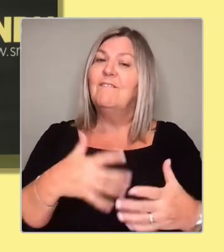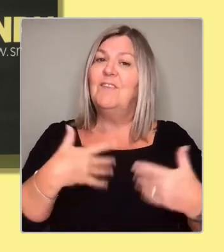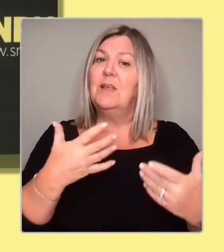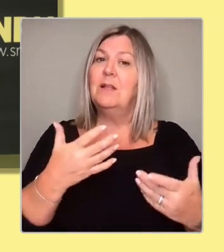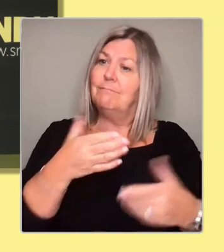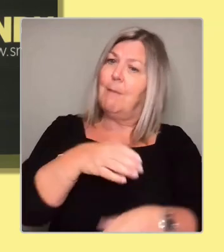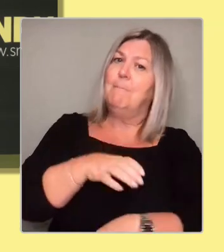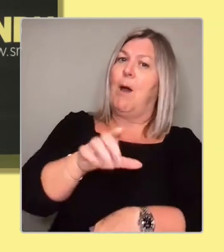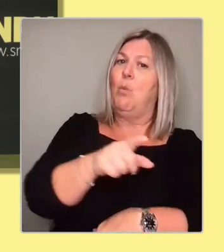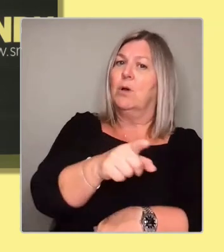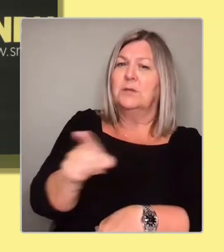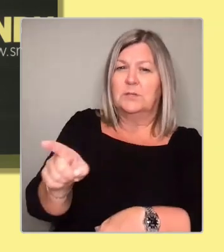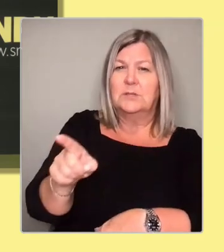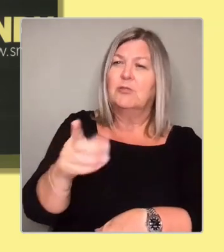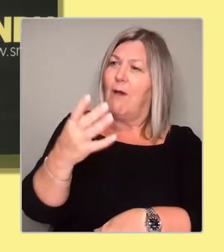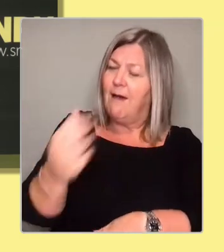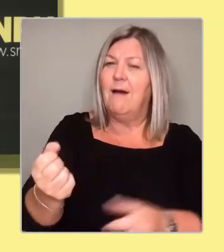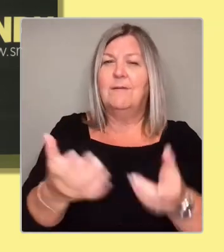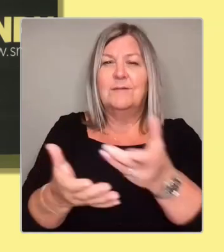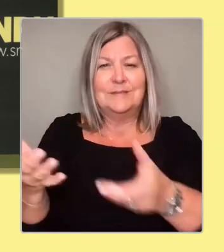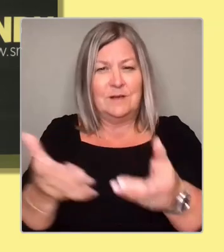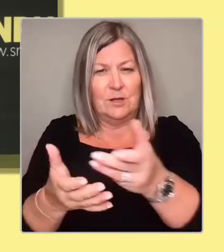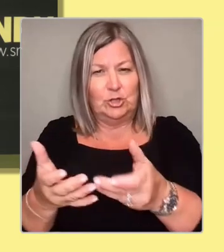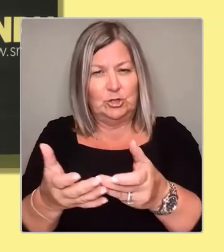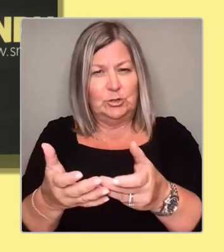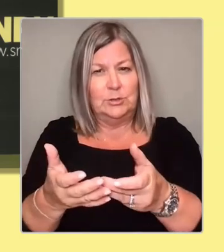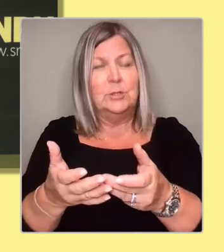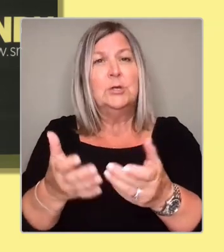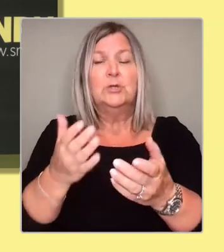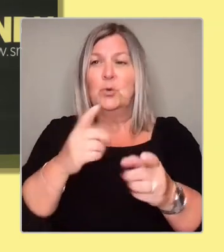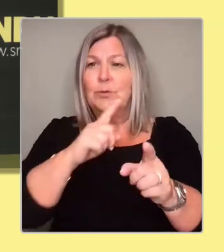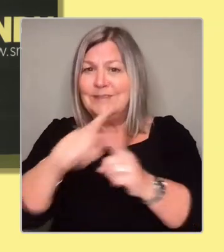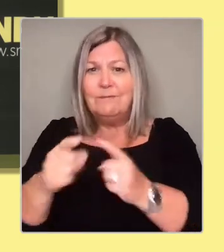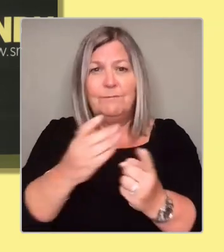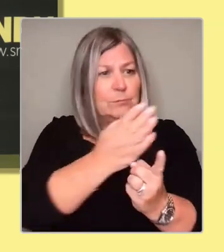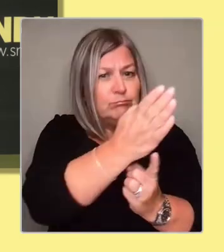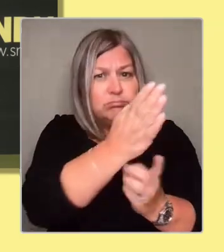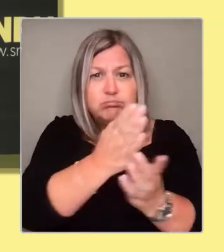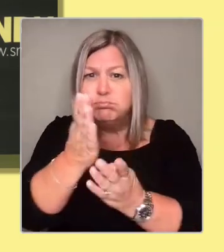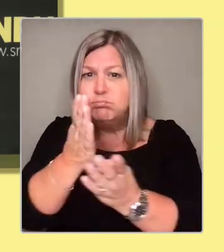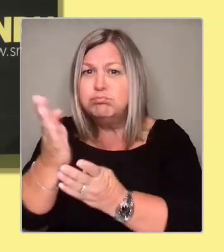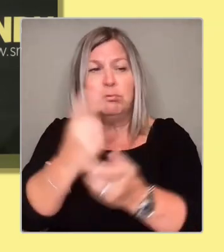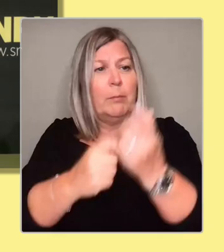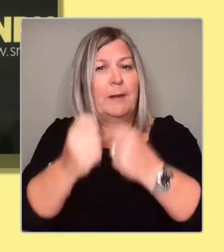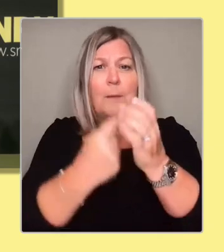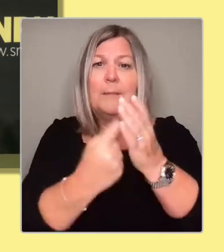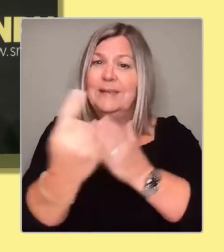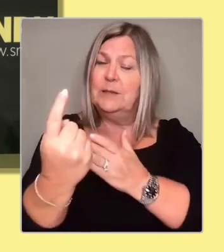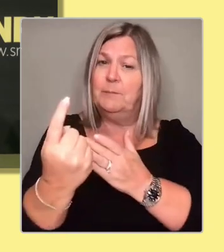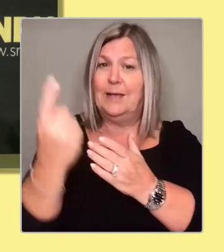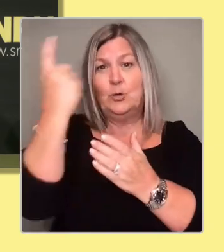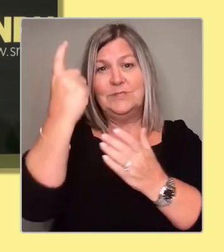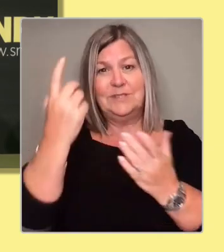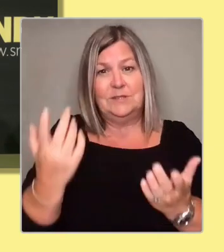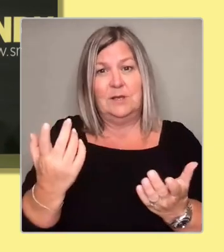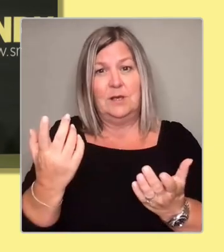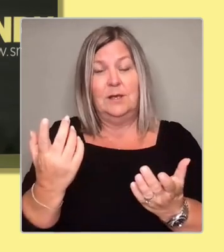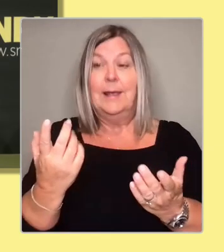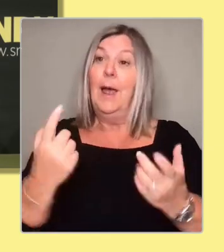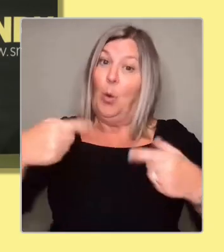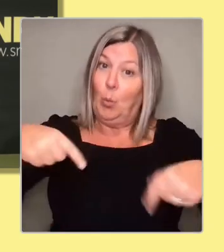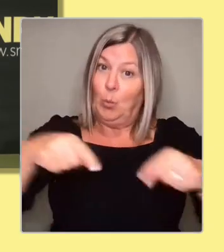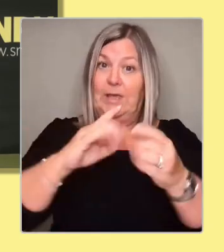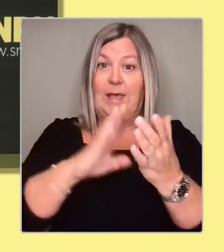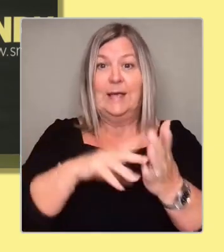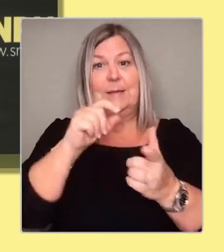are properly discussed and considered. Because we obviously have become the referendum party, thinking that the